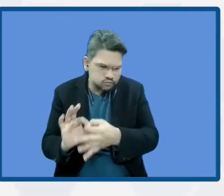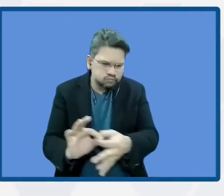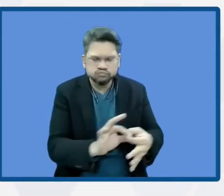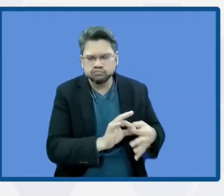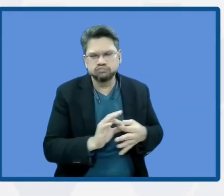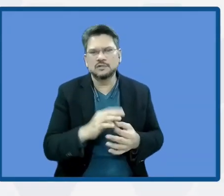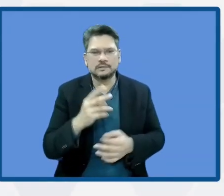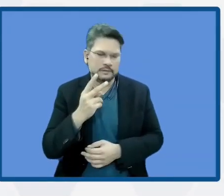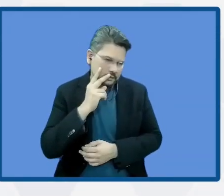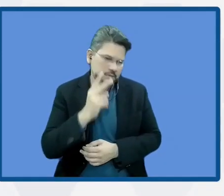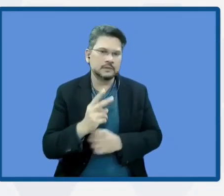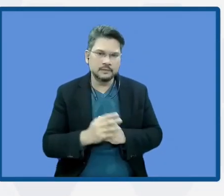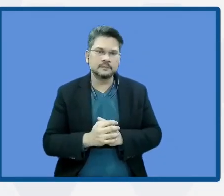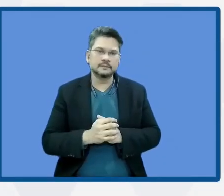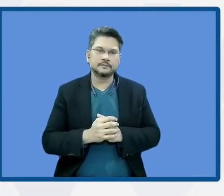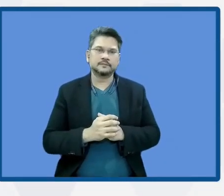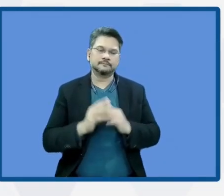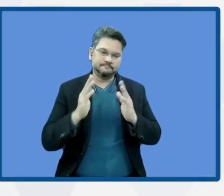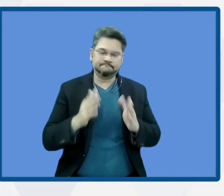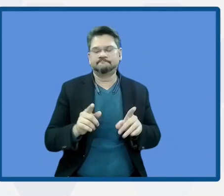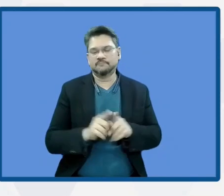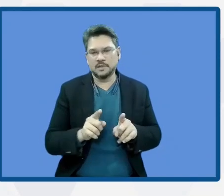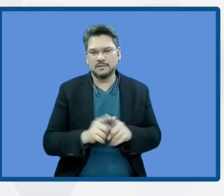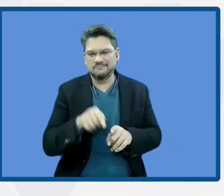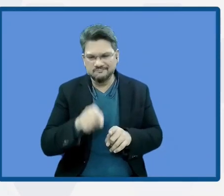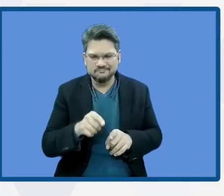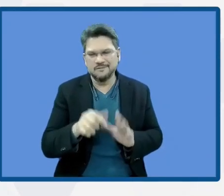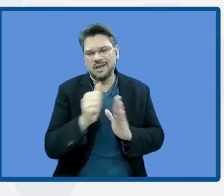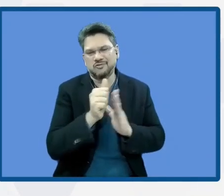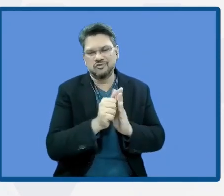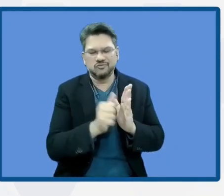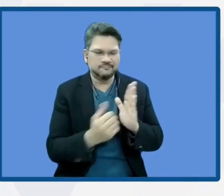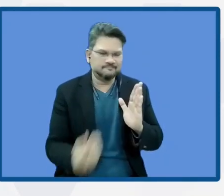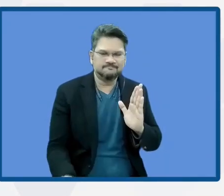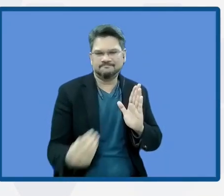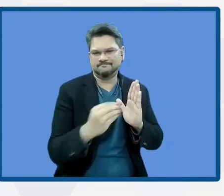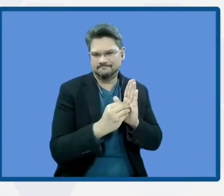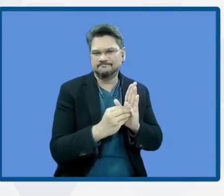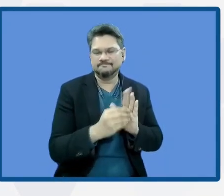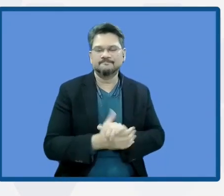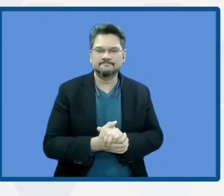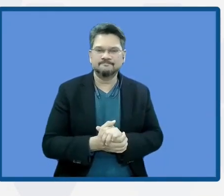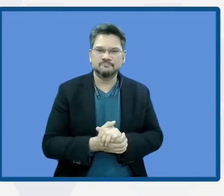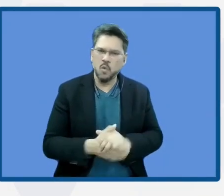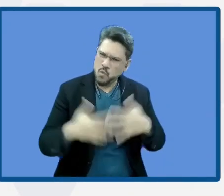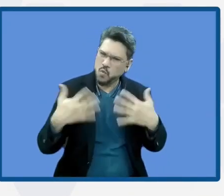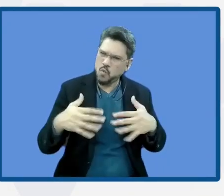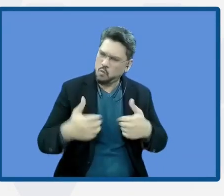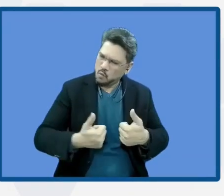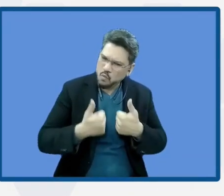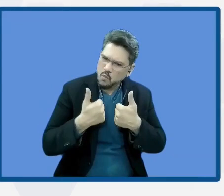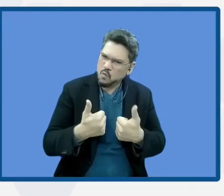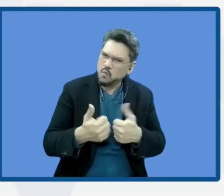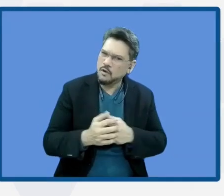including in our agenda. Great. So if we